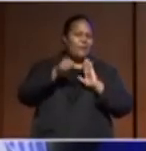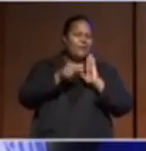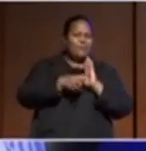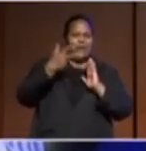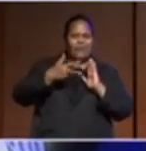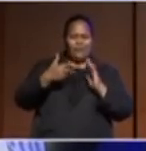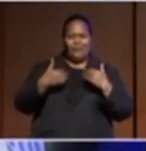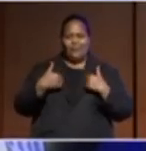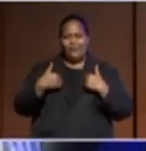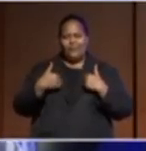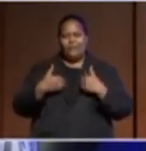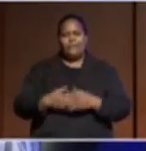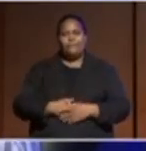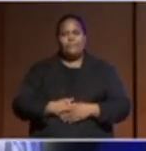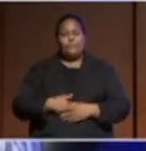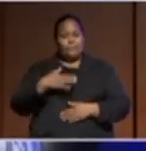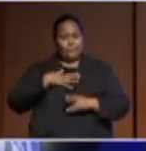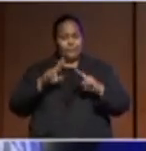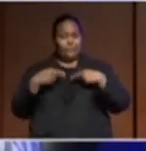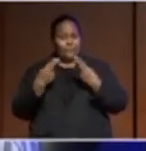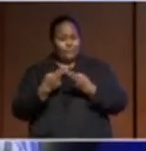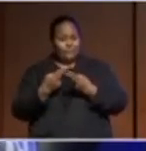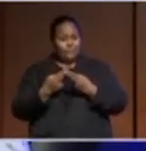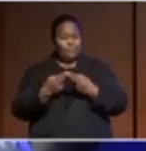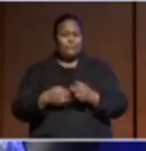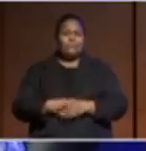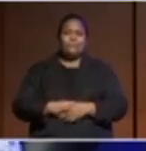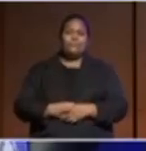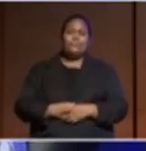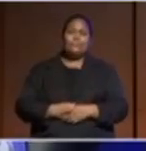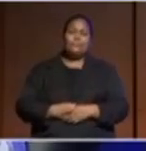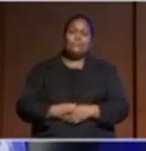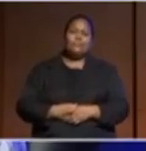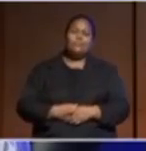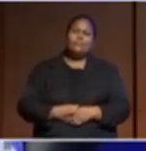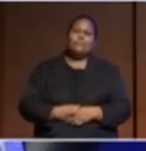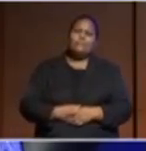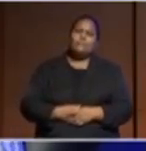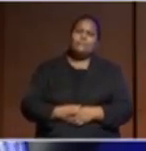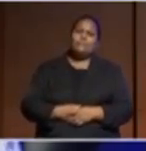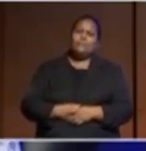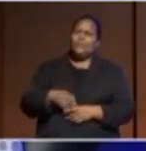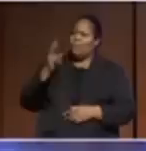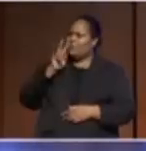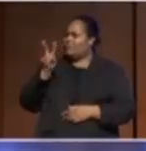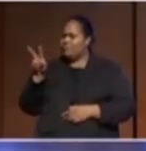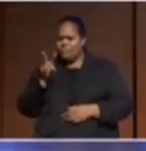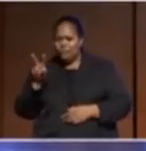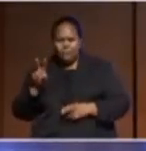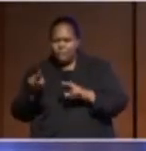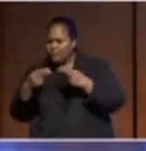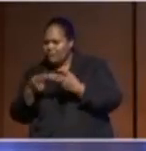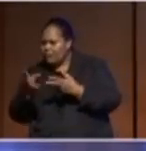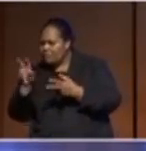as they do, were deciding who the leadership should pass on to.